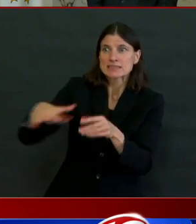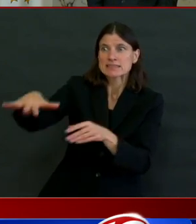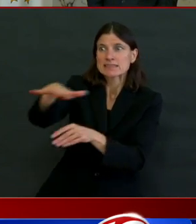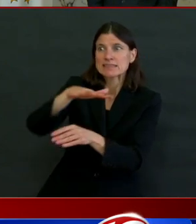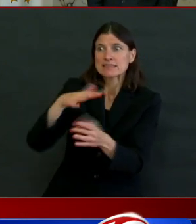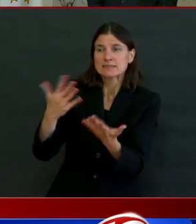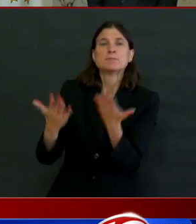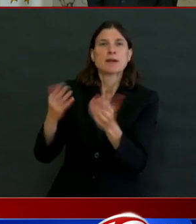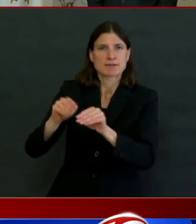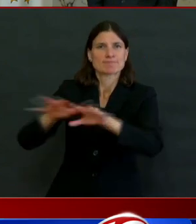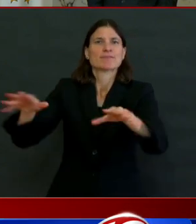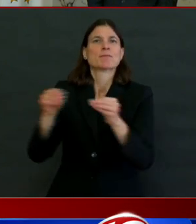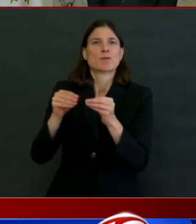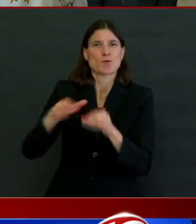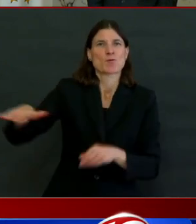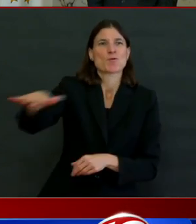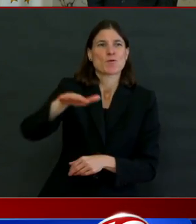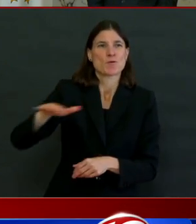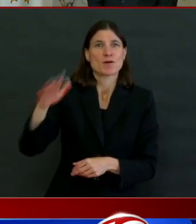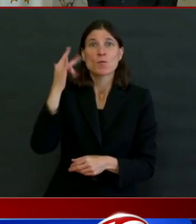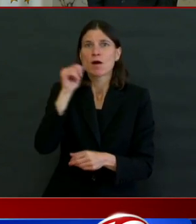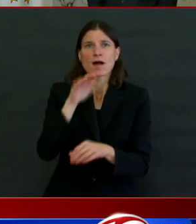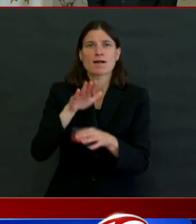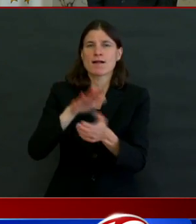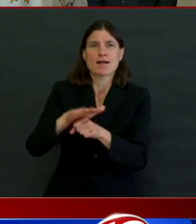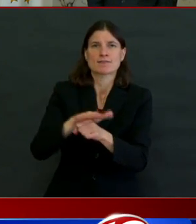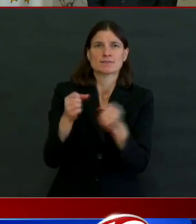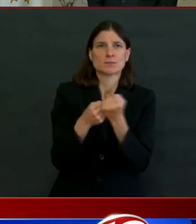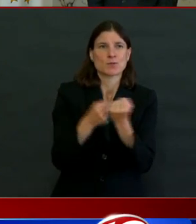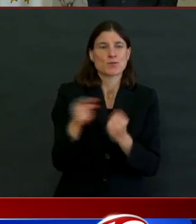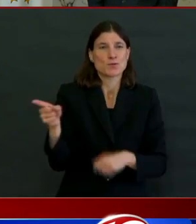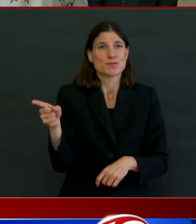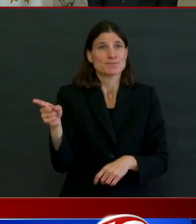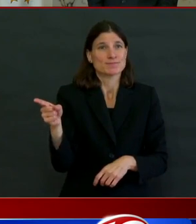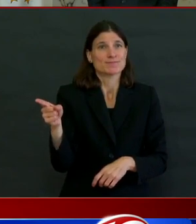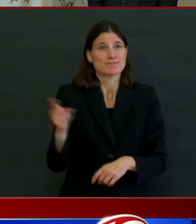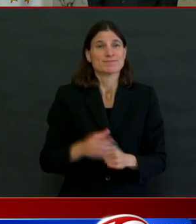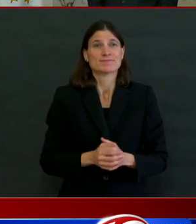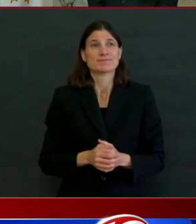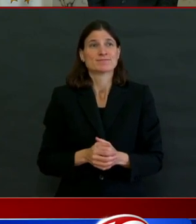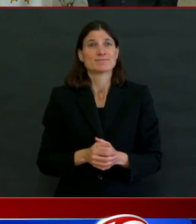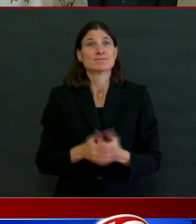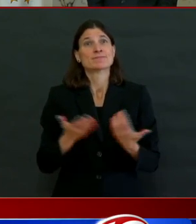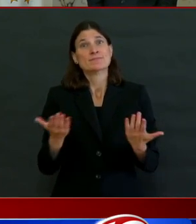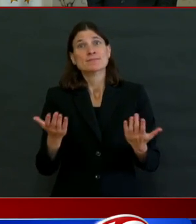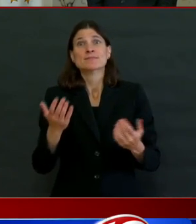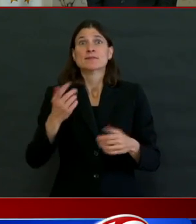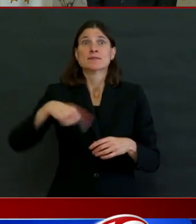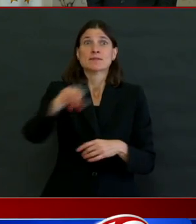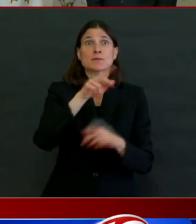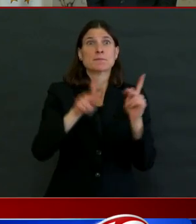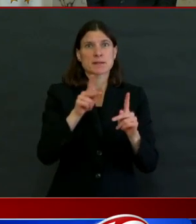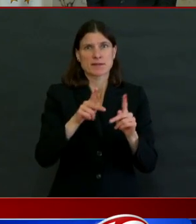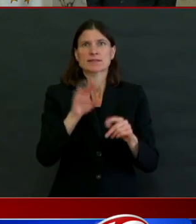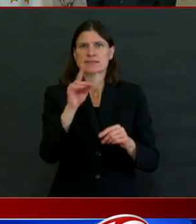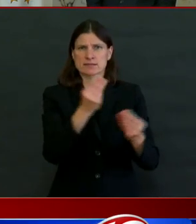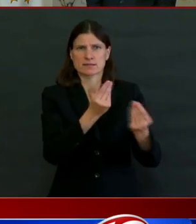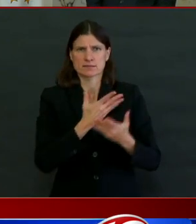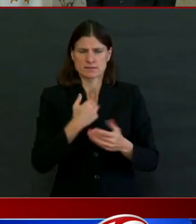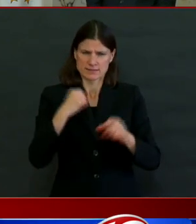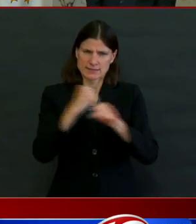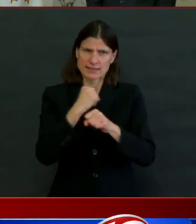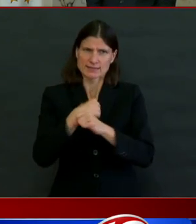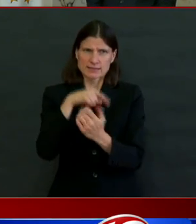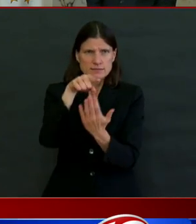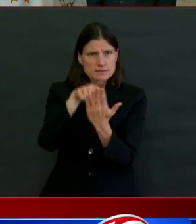people have often heard me talk about, that someone's zip code should not determine how healthy they are